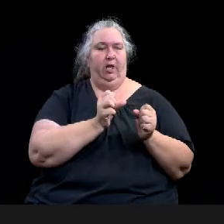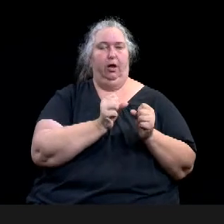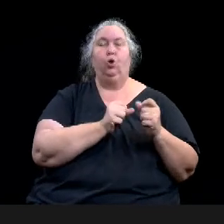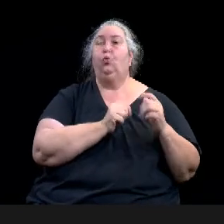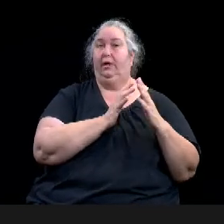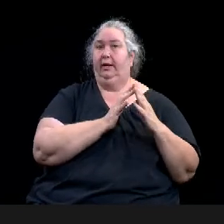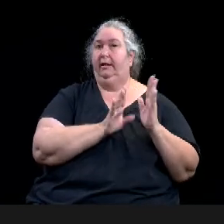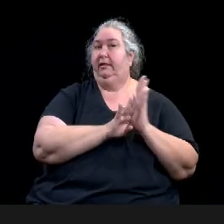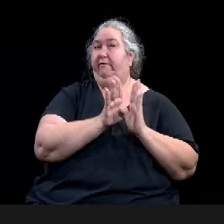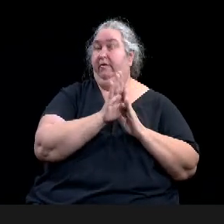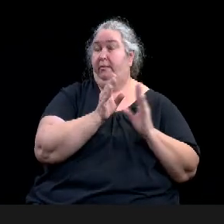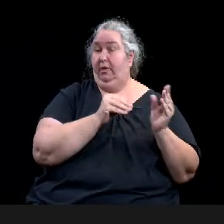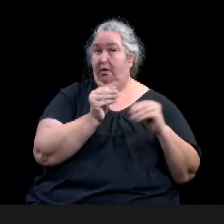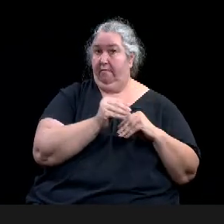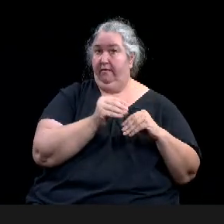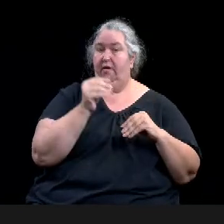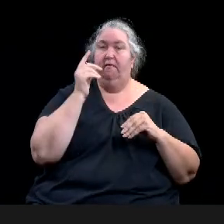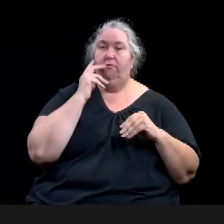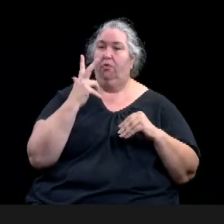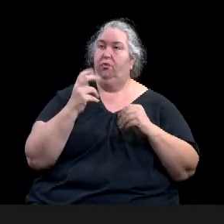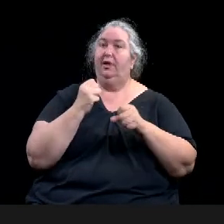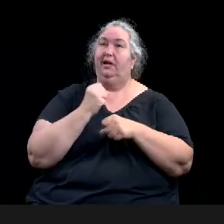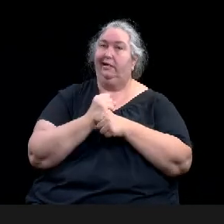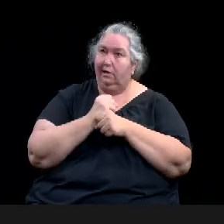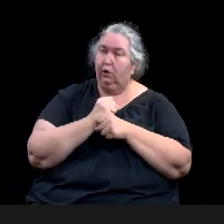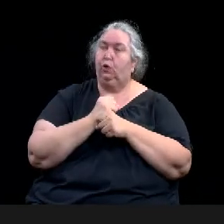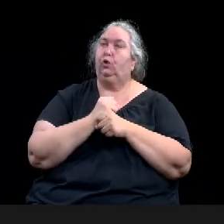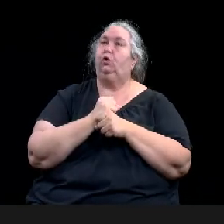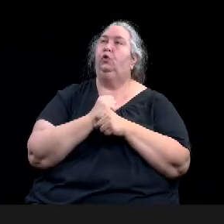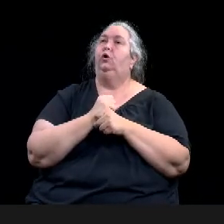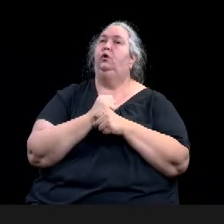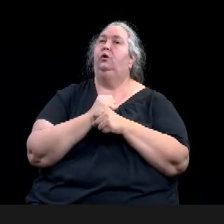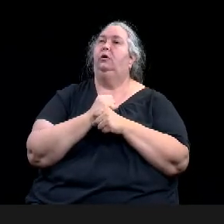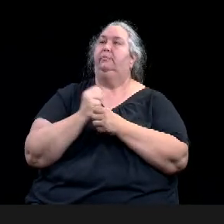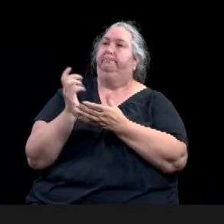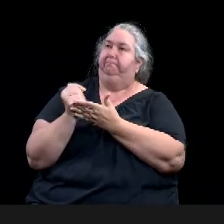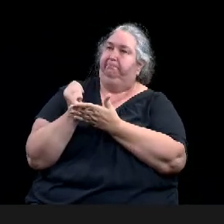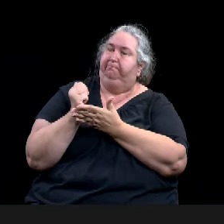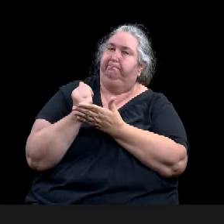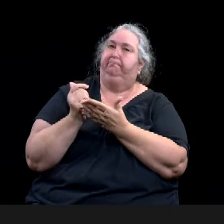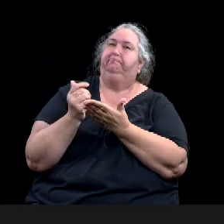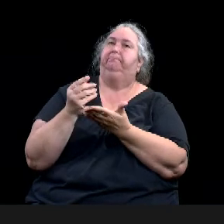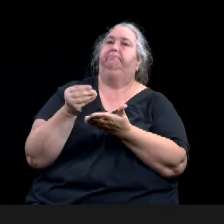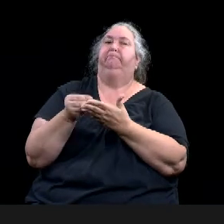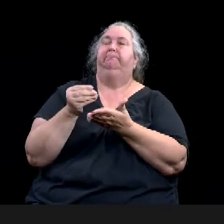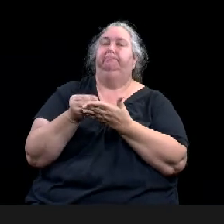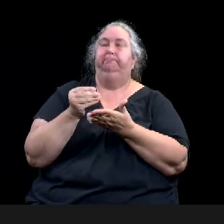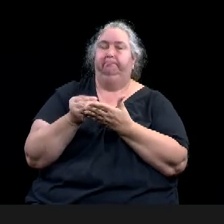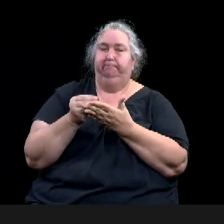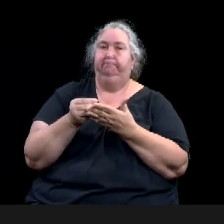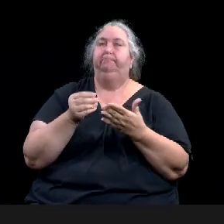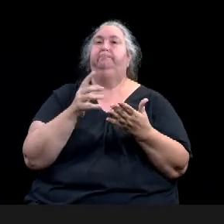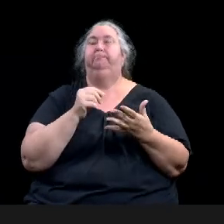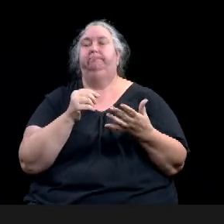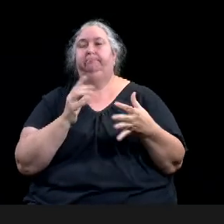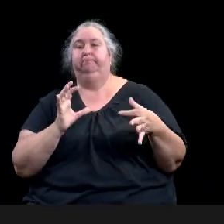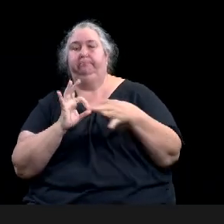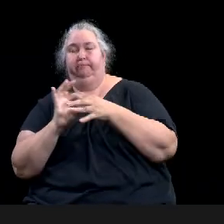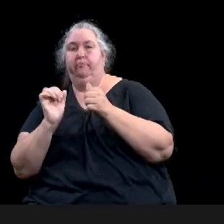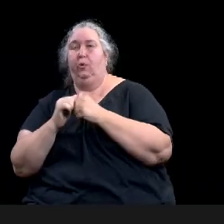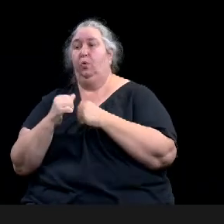ideally with the 200th year anniversary of the Texas Rangers. Um, and it can work towards the Texas state